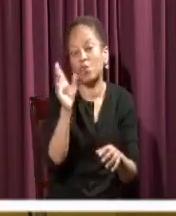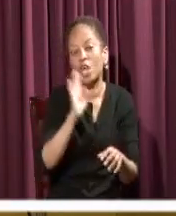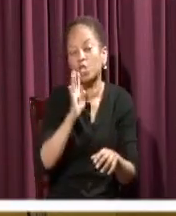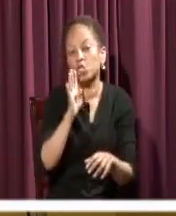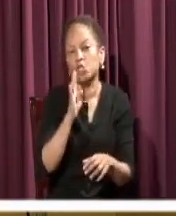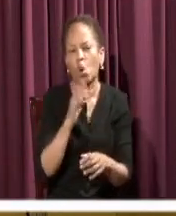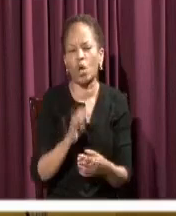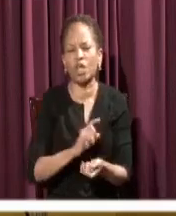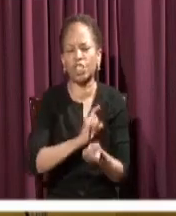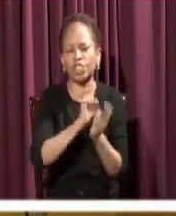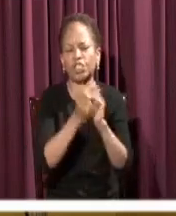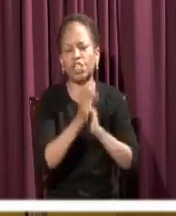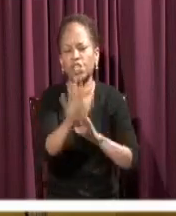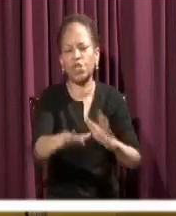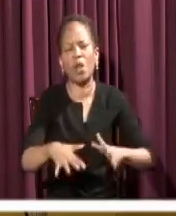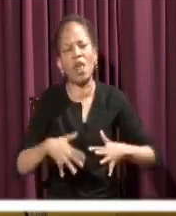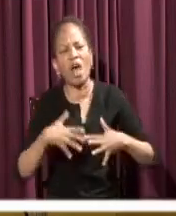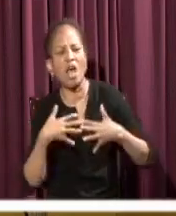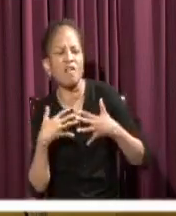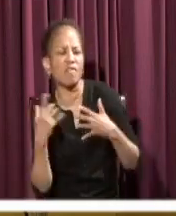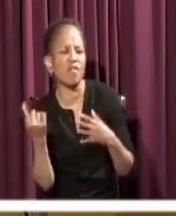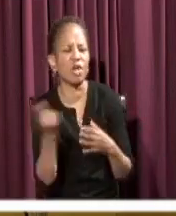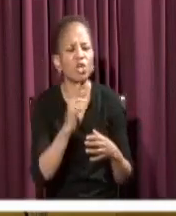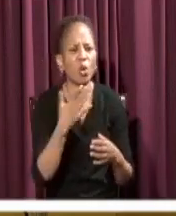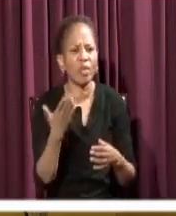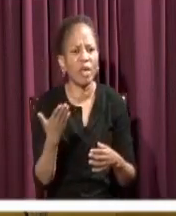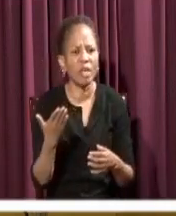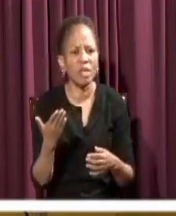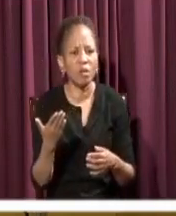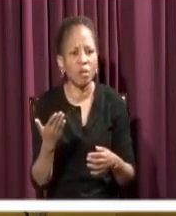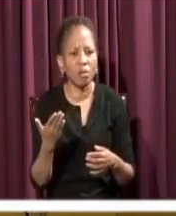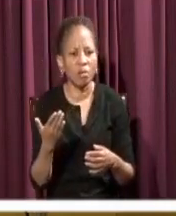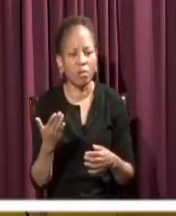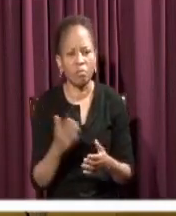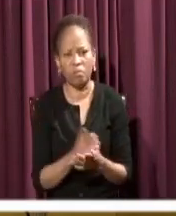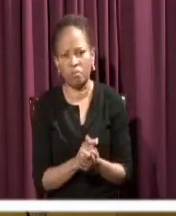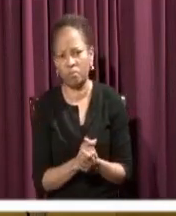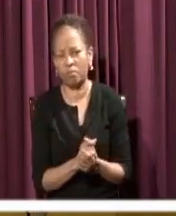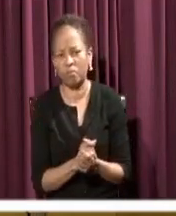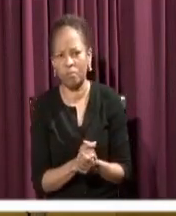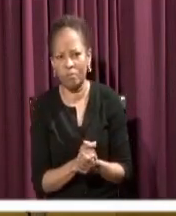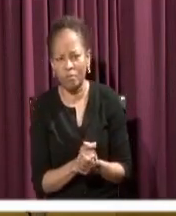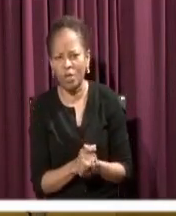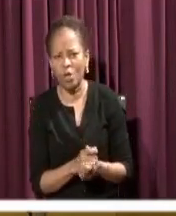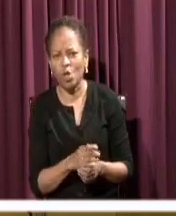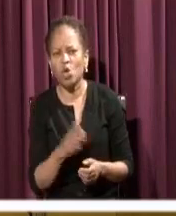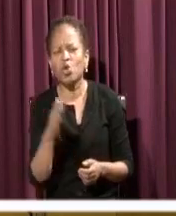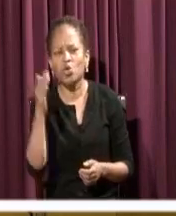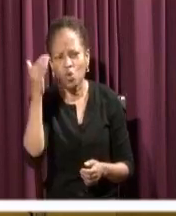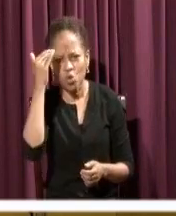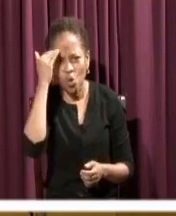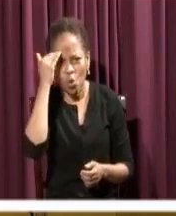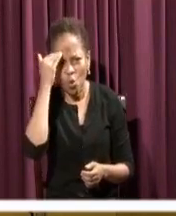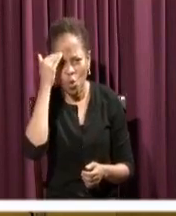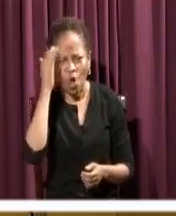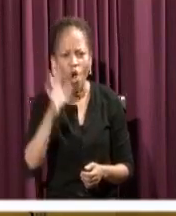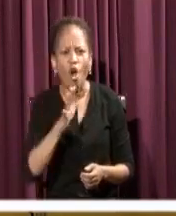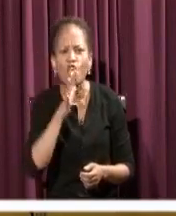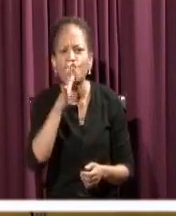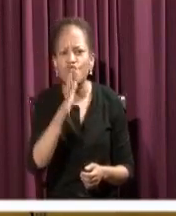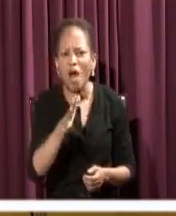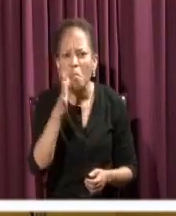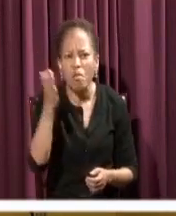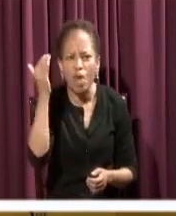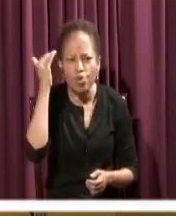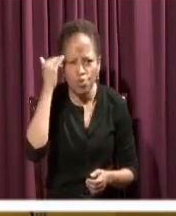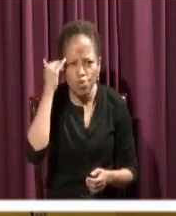in the domestic church, when you see things happening that you know your grandmother would be turning five times in the grave if she knew